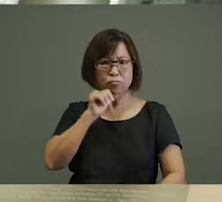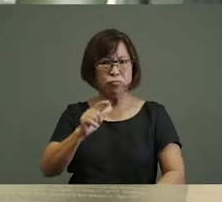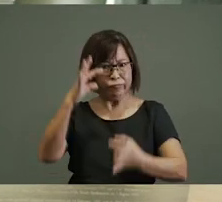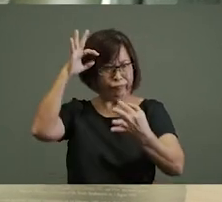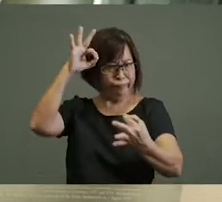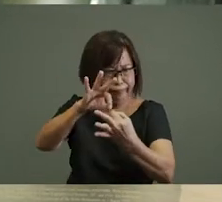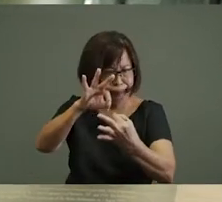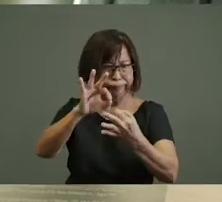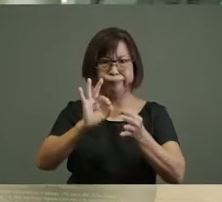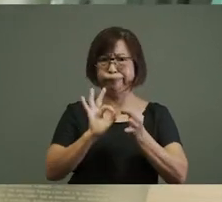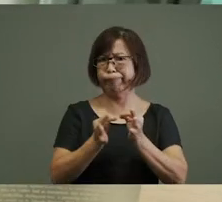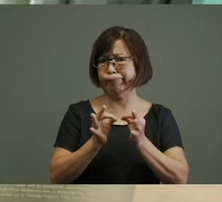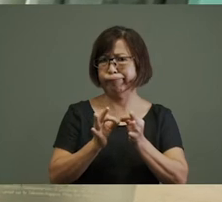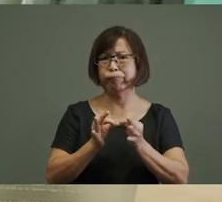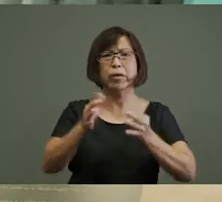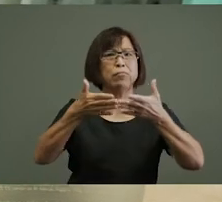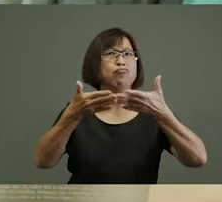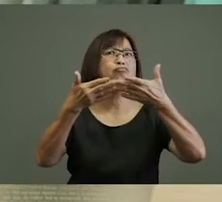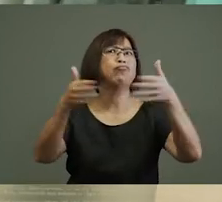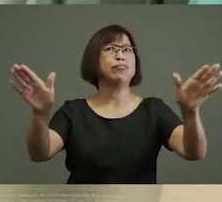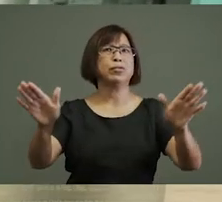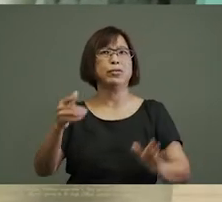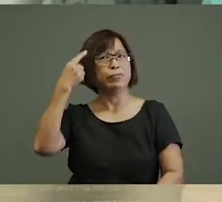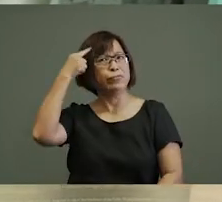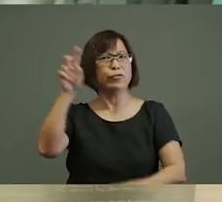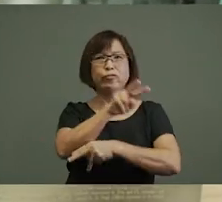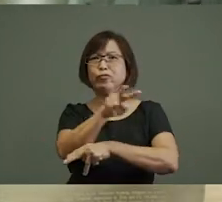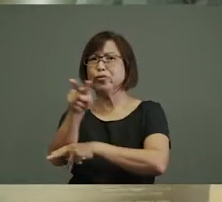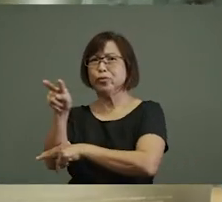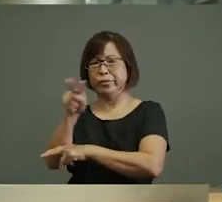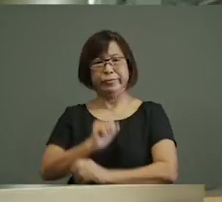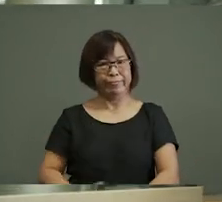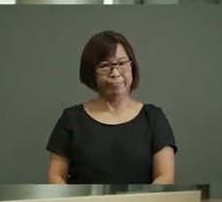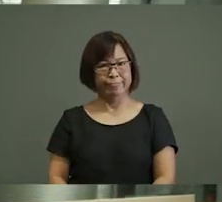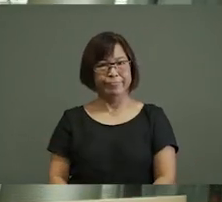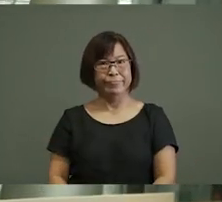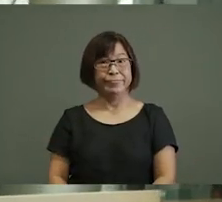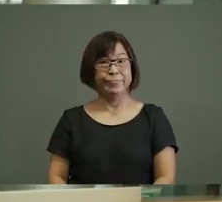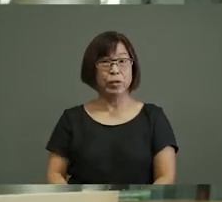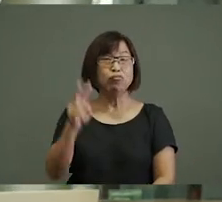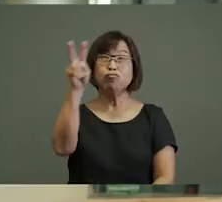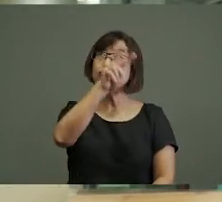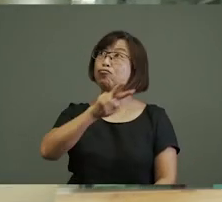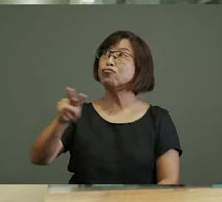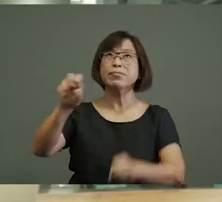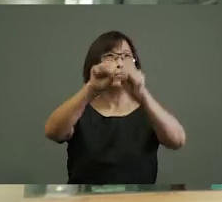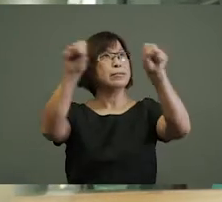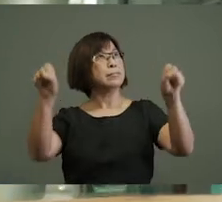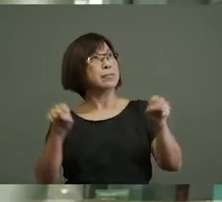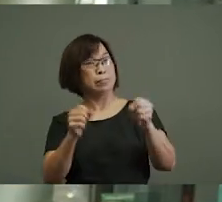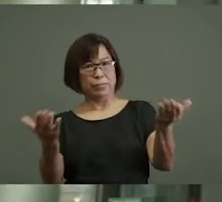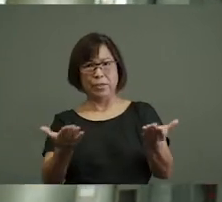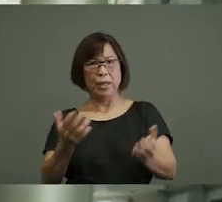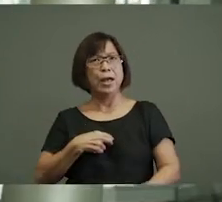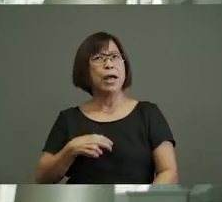these shapes. I want to keep the interpretation open for the viewers. So in looking at the space, I was actually studying